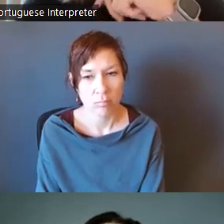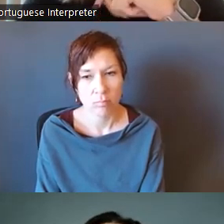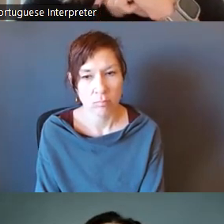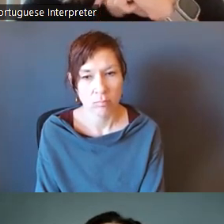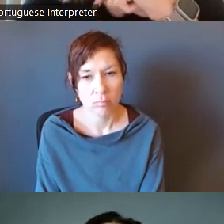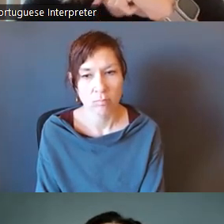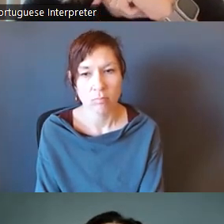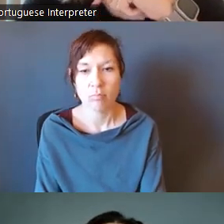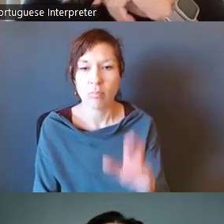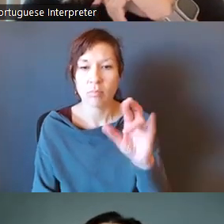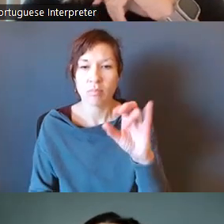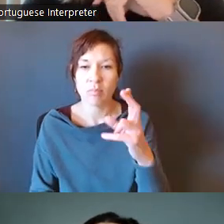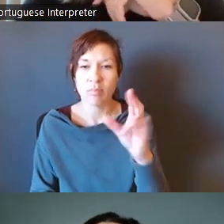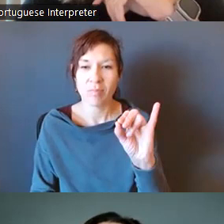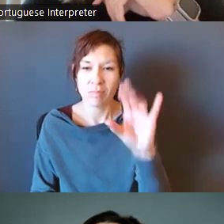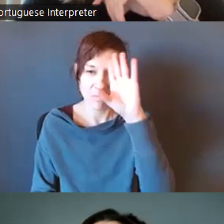Hello, everyone.